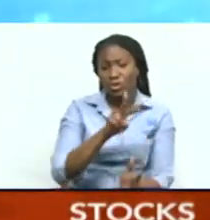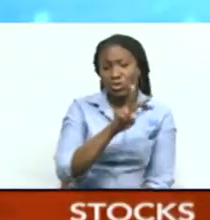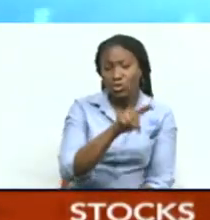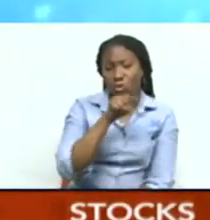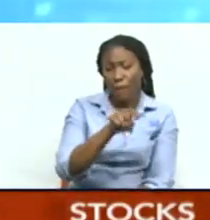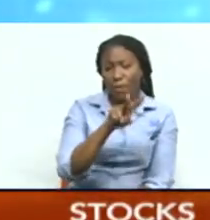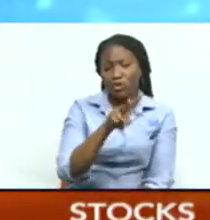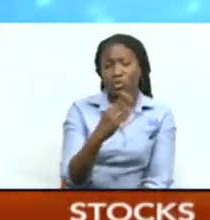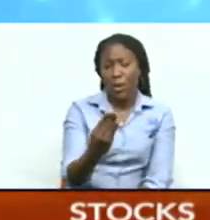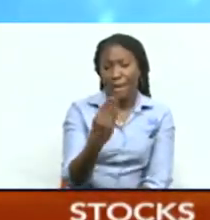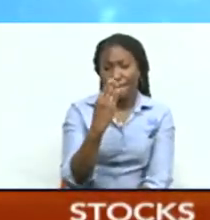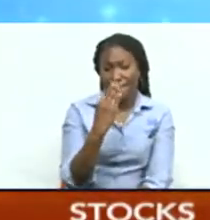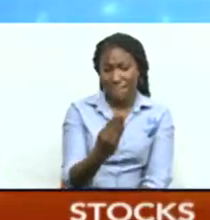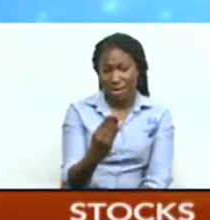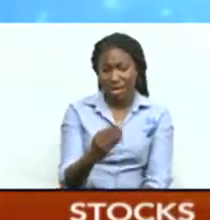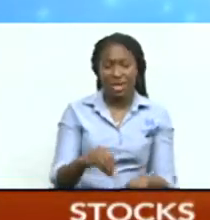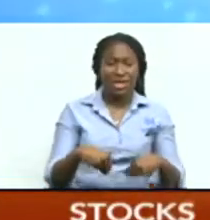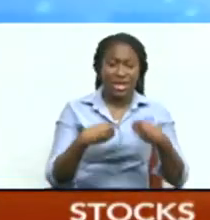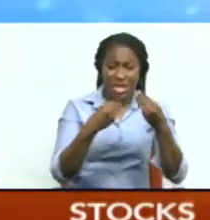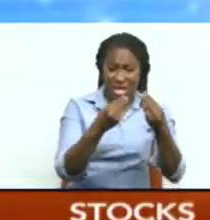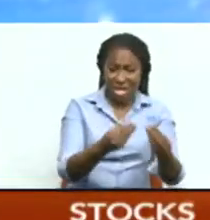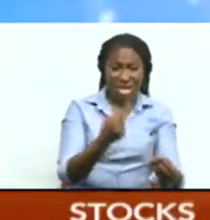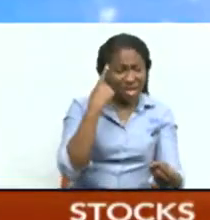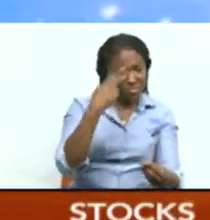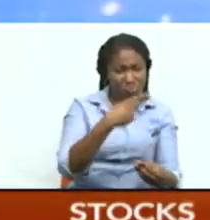issued under the affordable housing program.